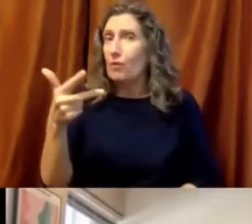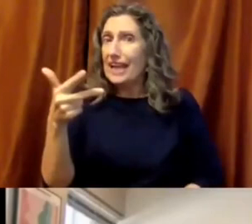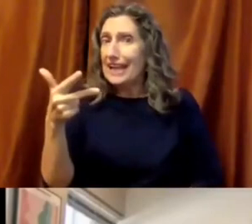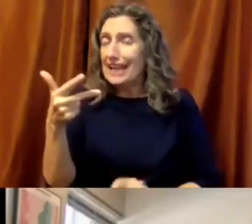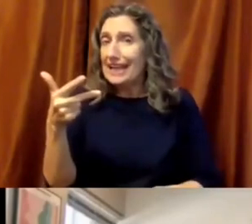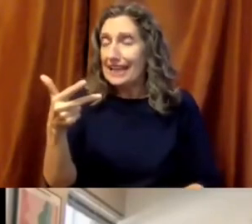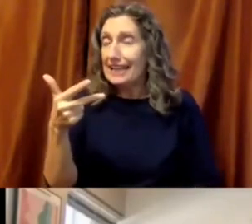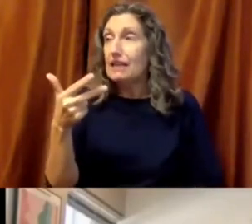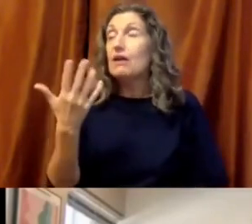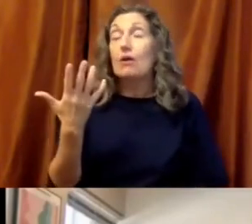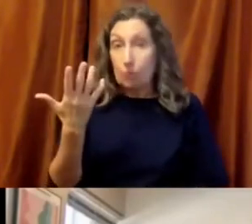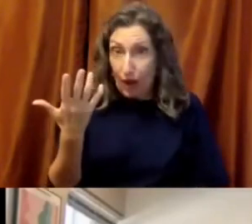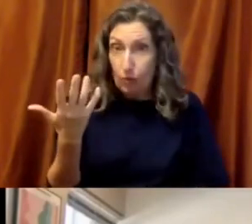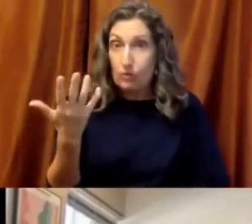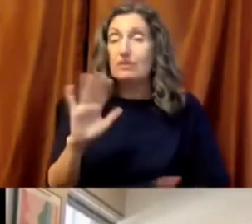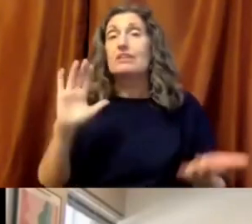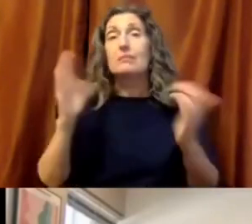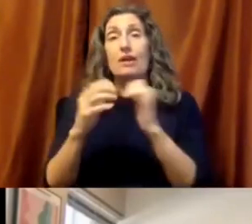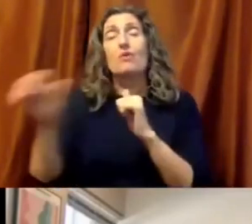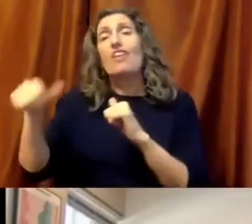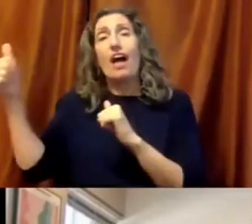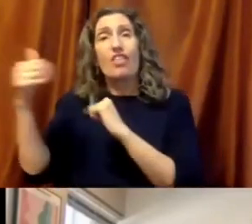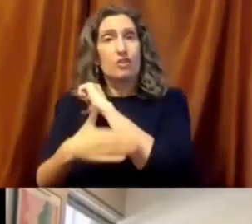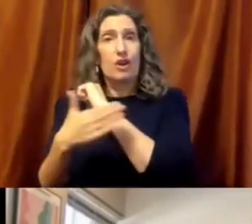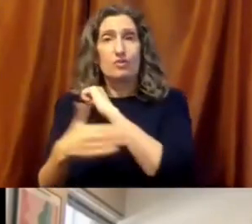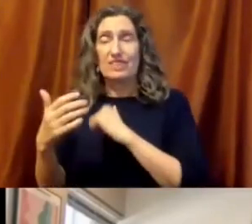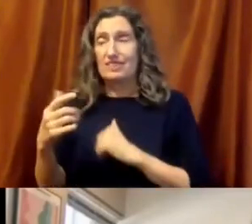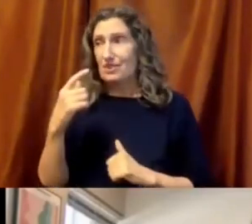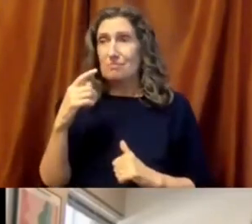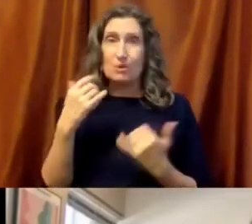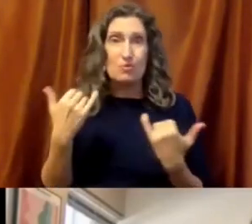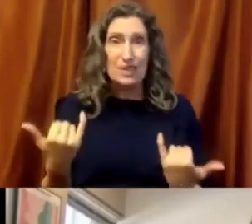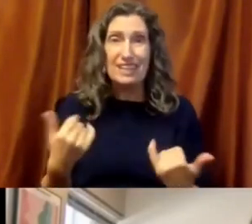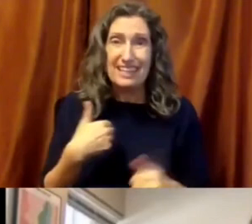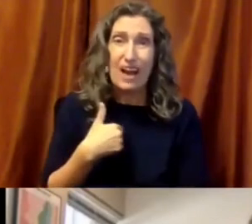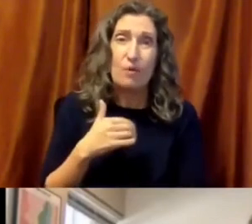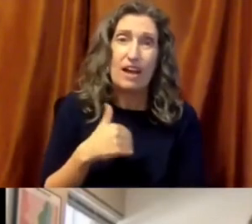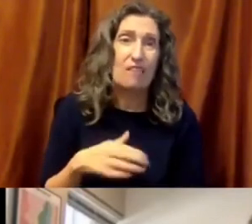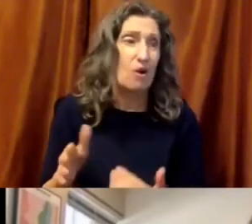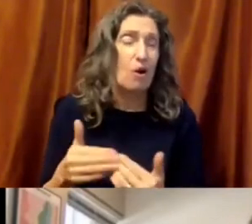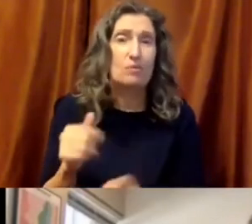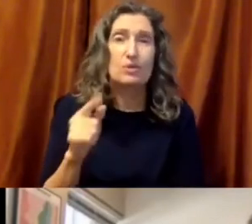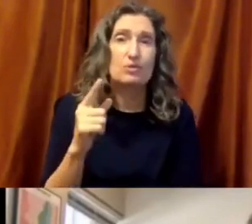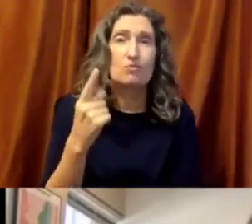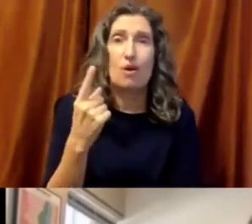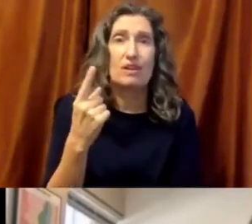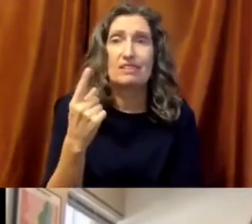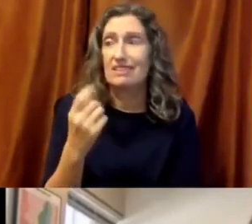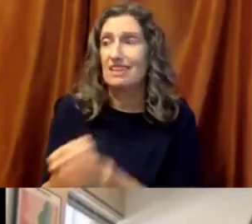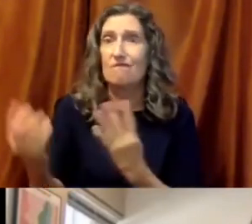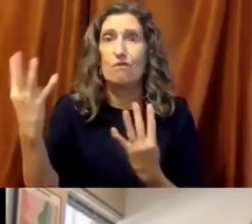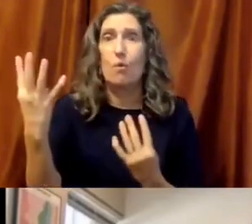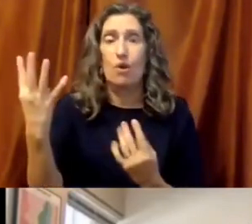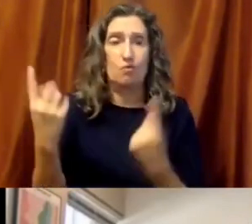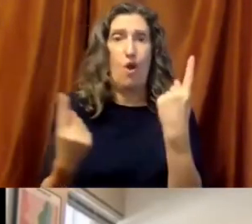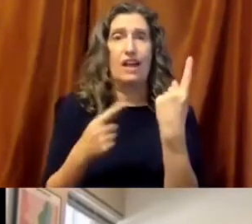And that's way more kids in poverty than any of the other industrialized countries have. We have almost one in four kids living in